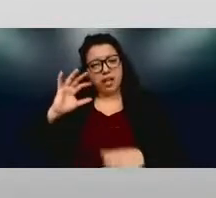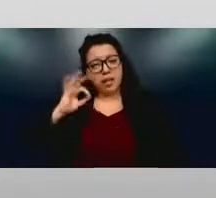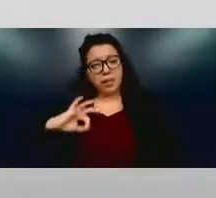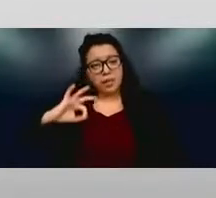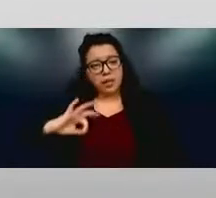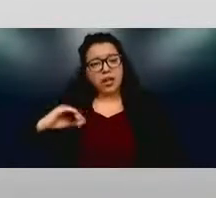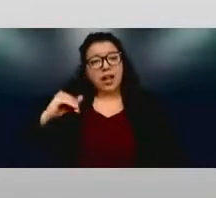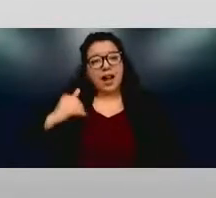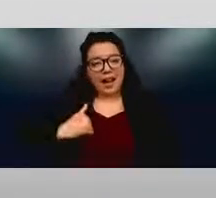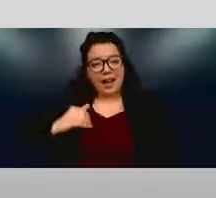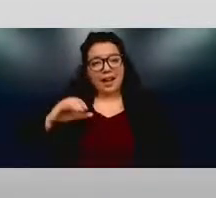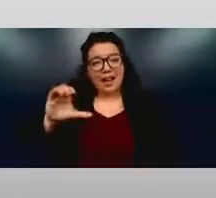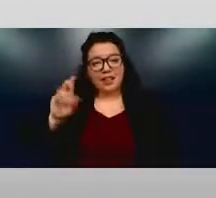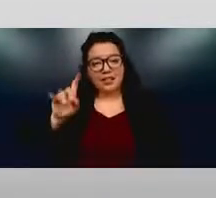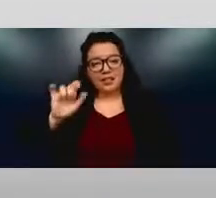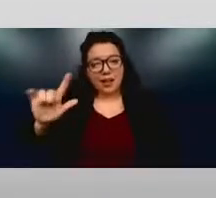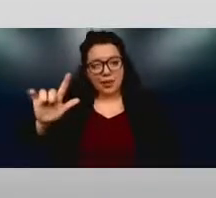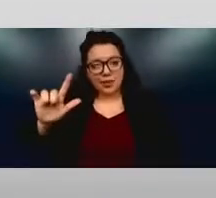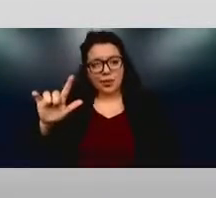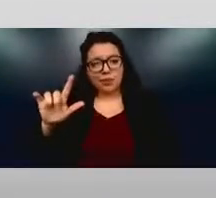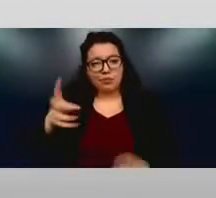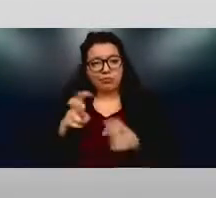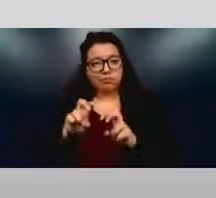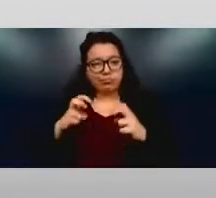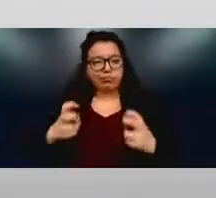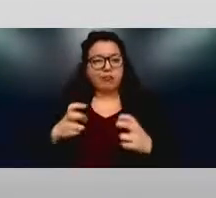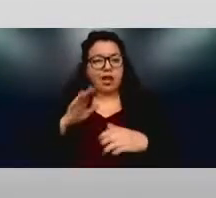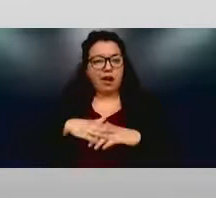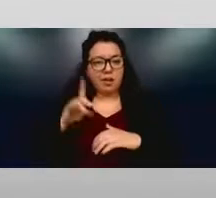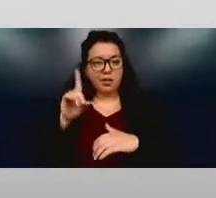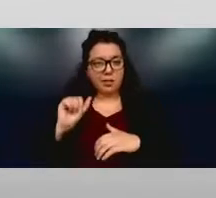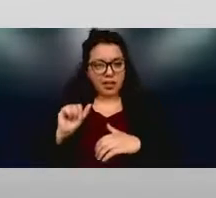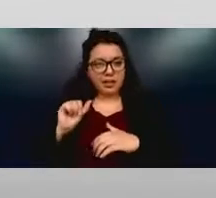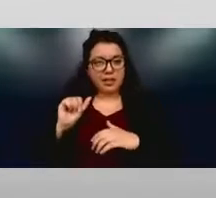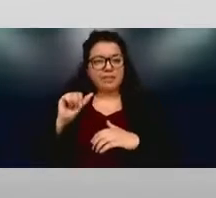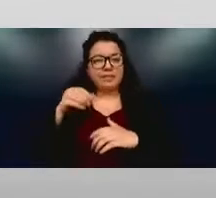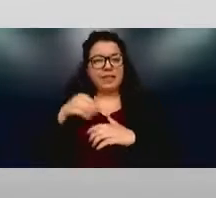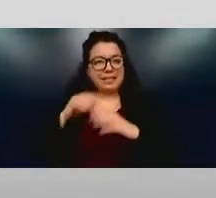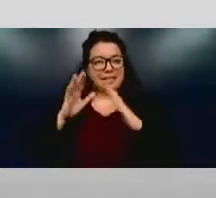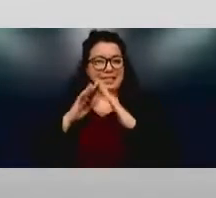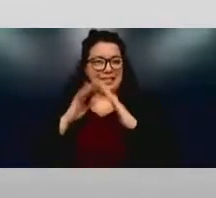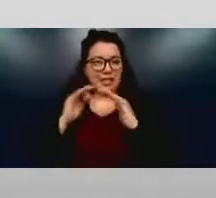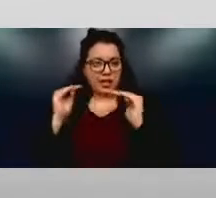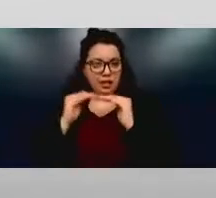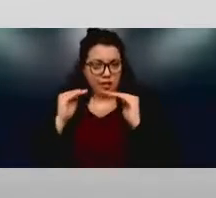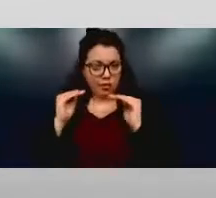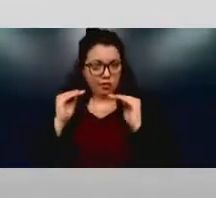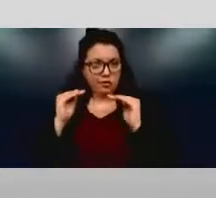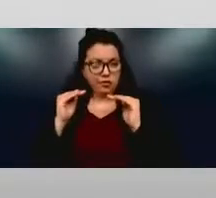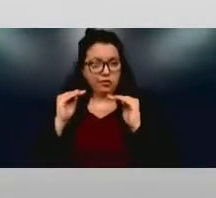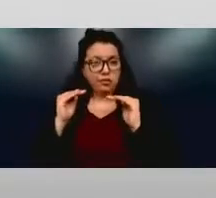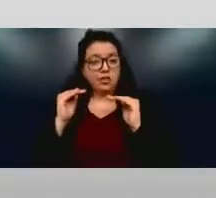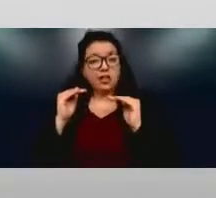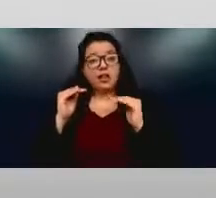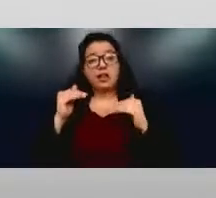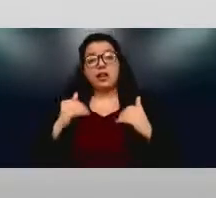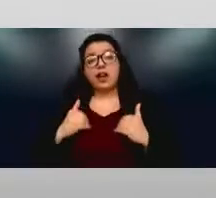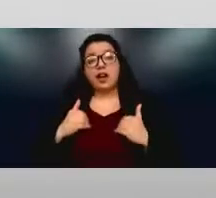at the municipal level. There were many Easter Seals. were many, many, many.